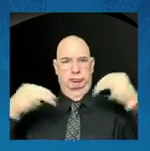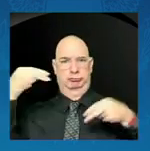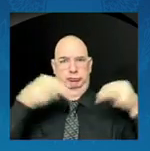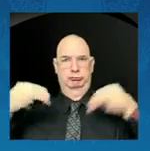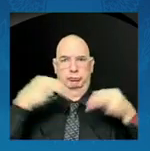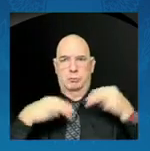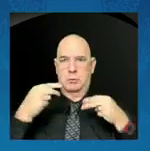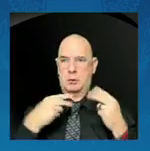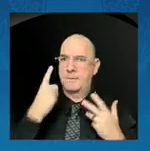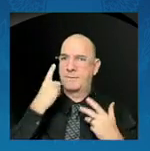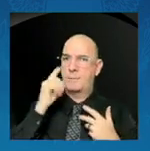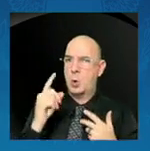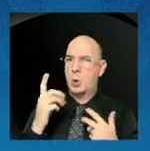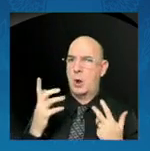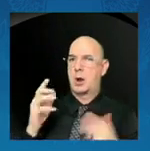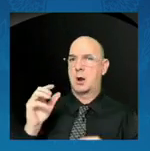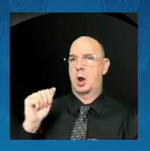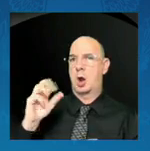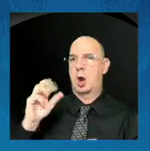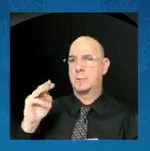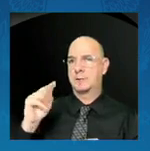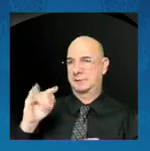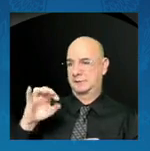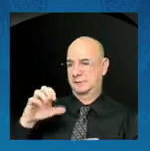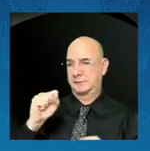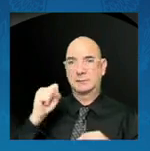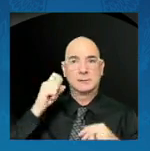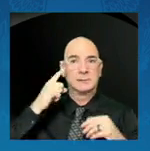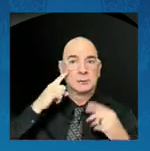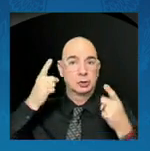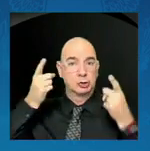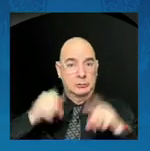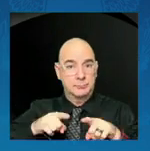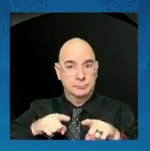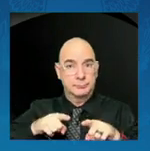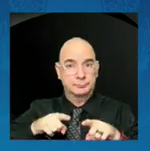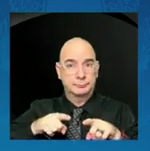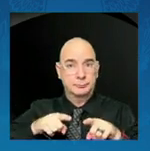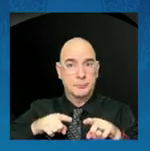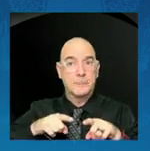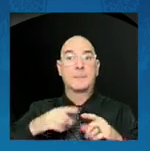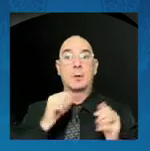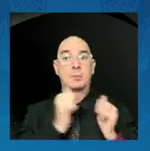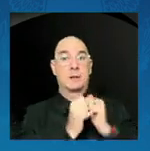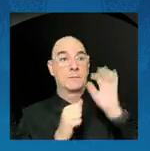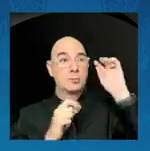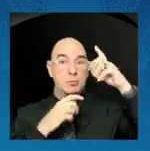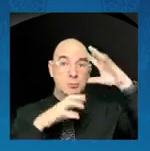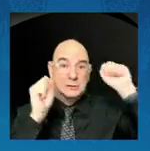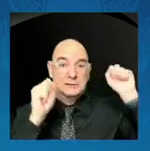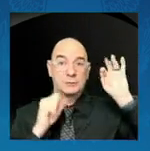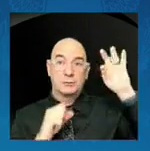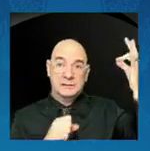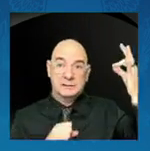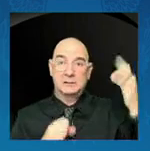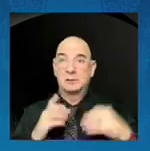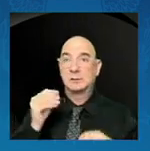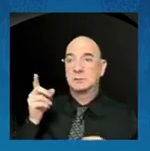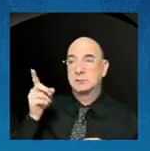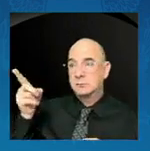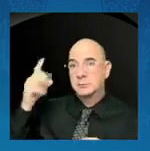In my recent meetings. With the presidents. Of France. And Mexico. Both nations. Have indicated. Their intention. To join.